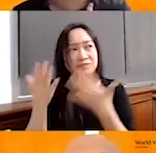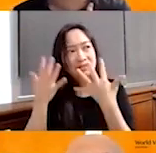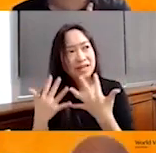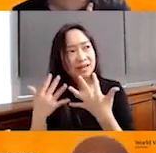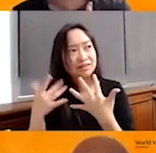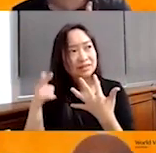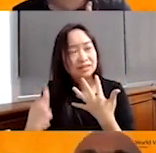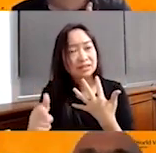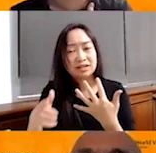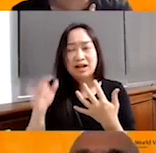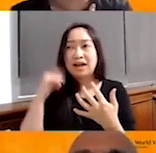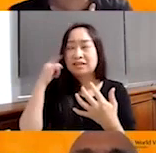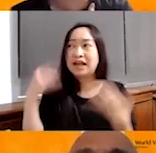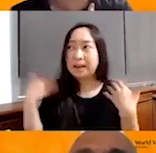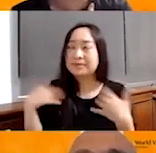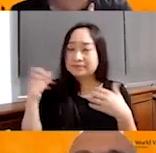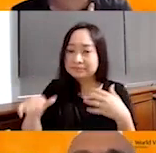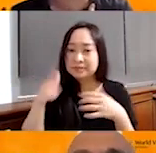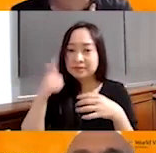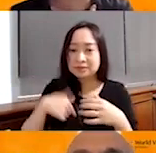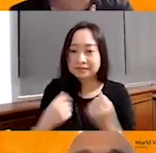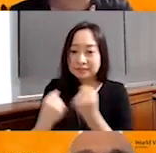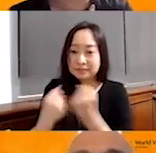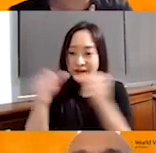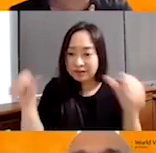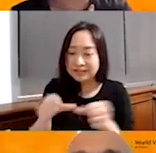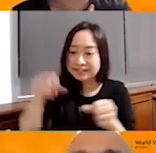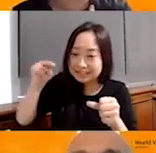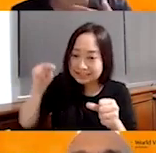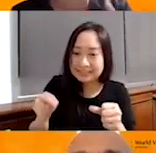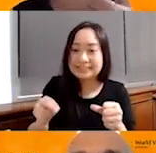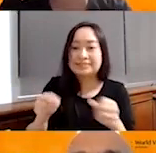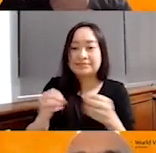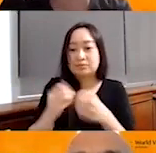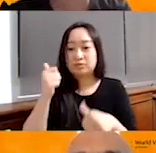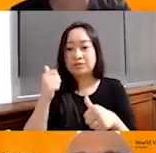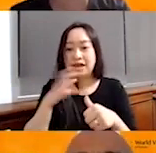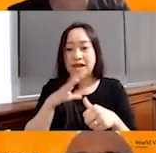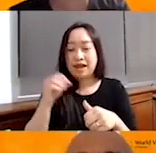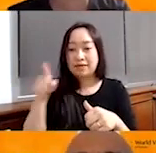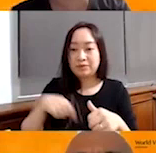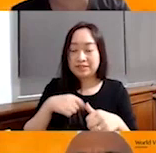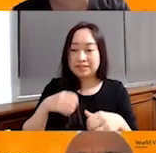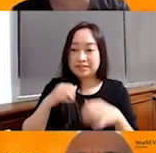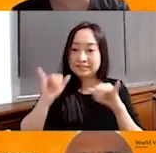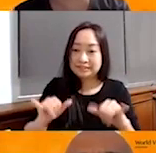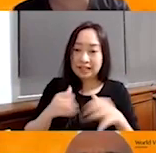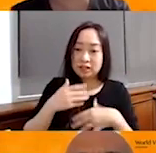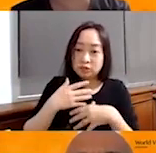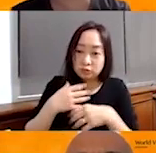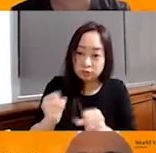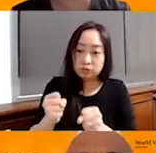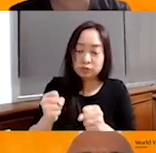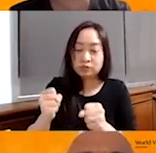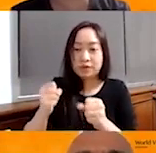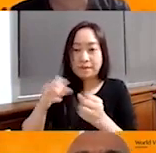are supporting an area that is really most needful and that's staying true to our commitment to deepen our commitment to the